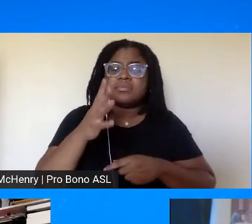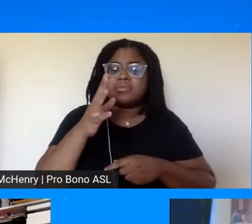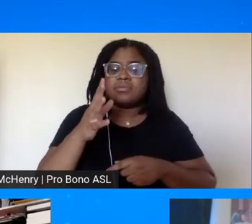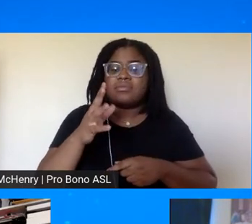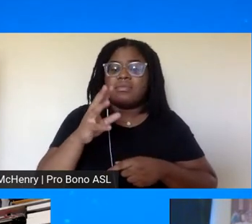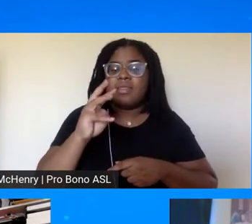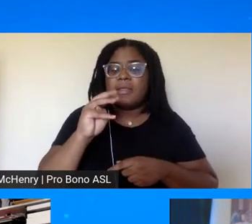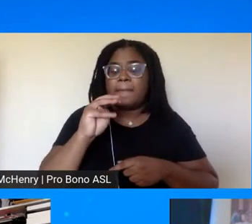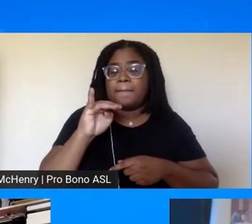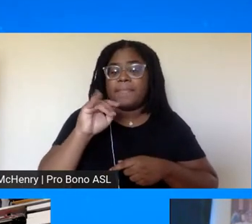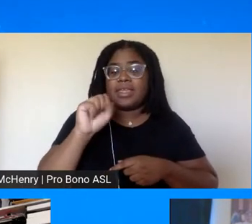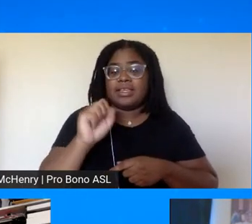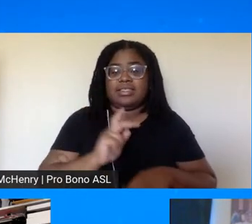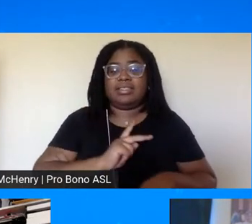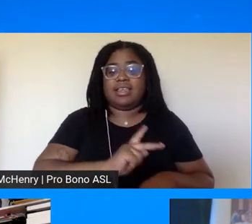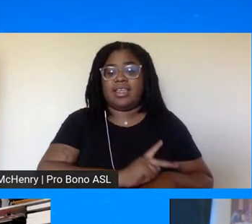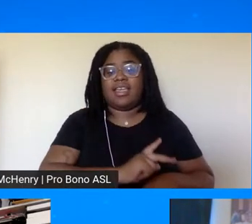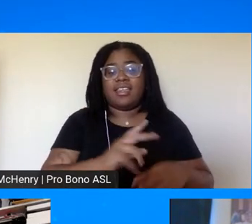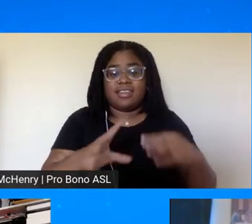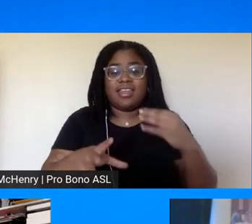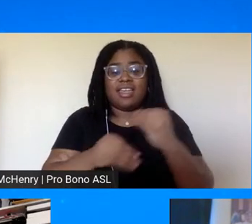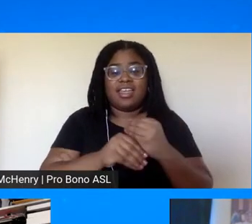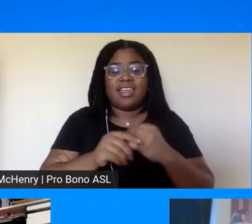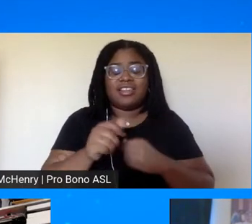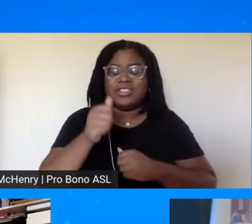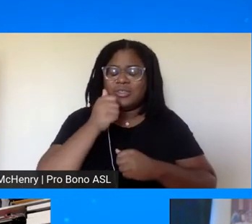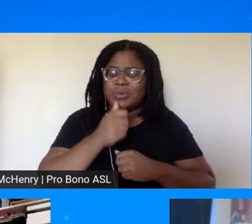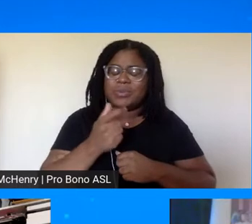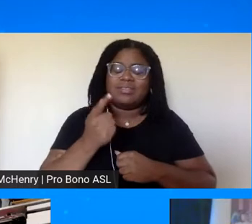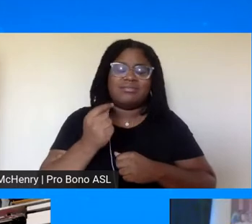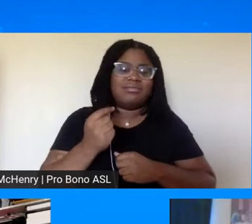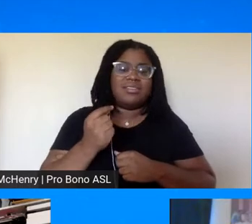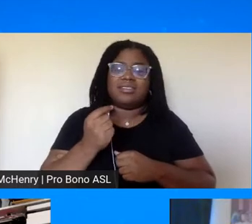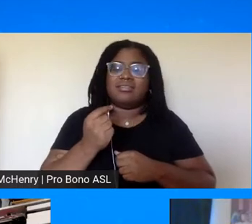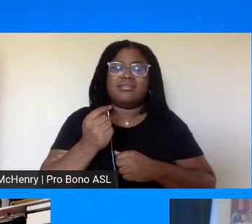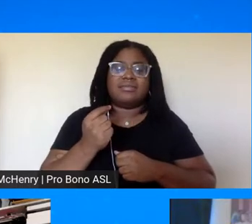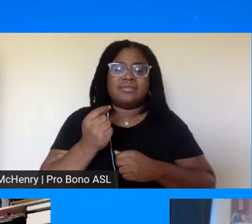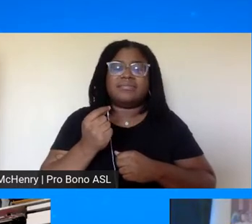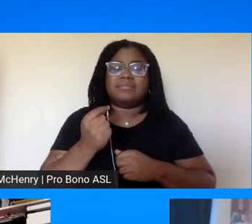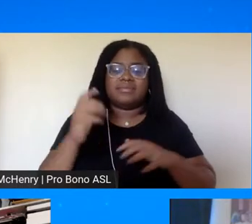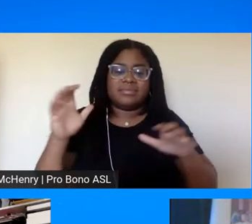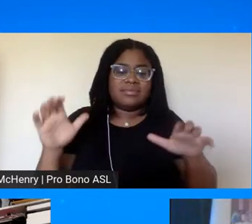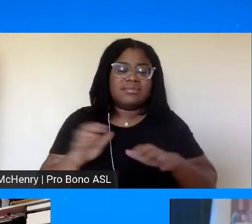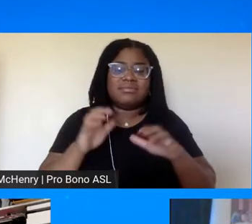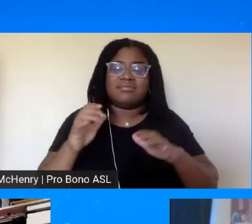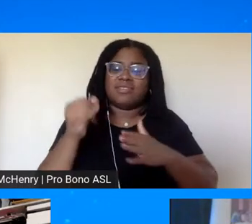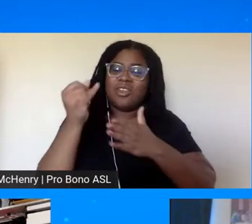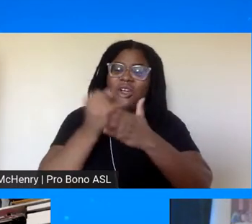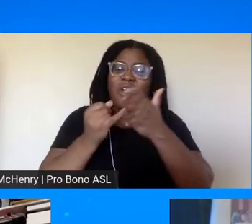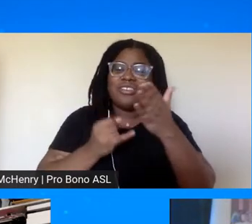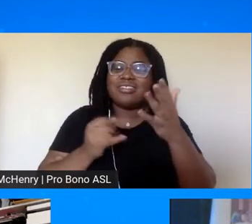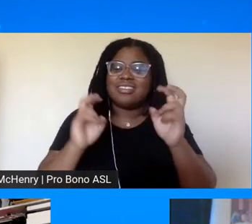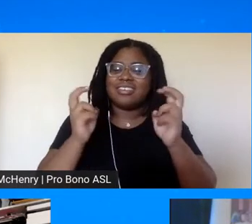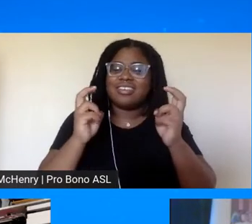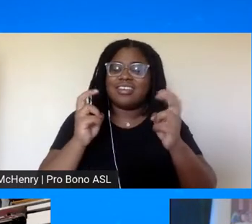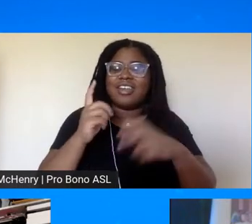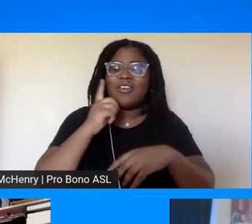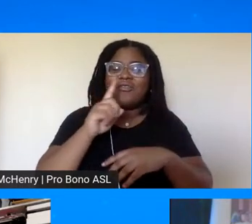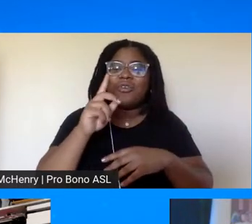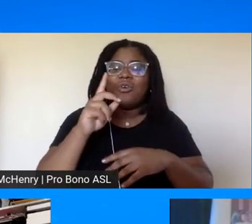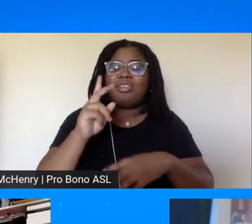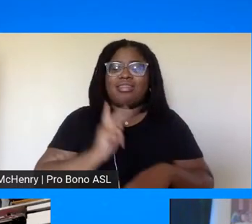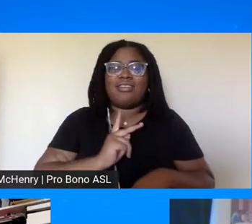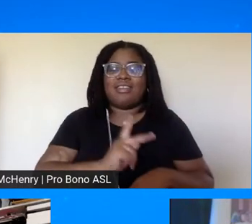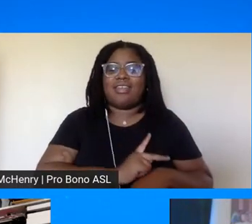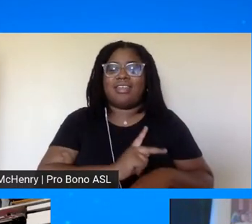that but what i'll add is that mrs king really did institutionalize as dr king says she's the architect of the king legacy but and